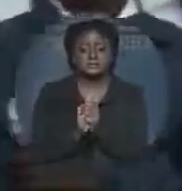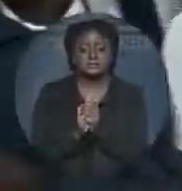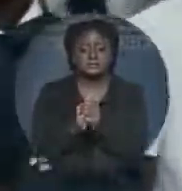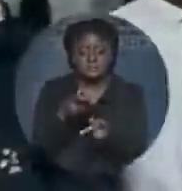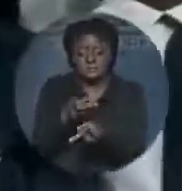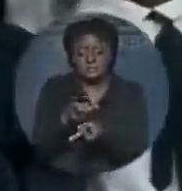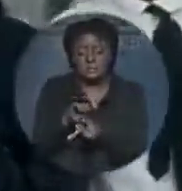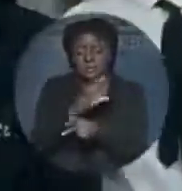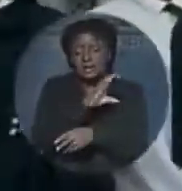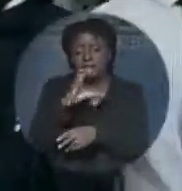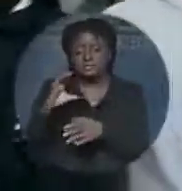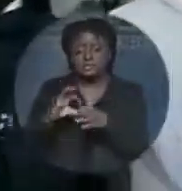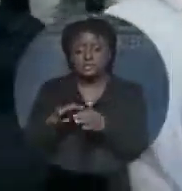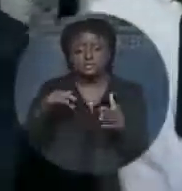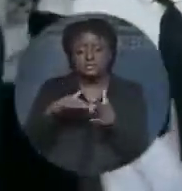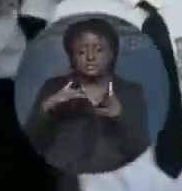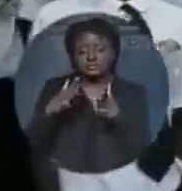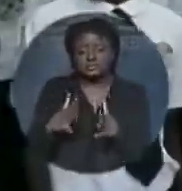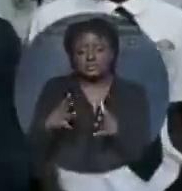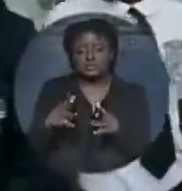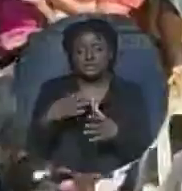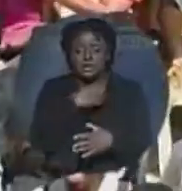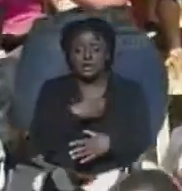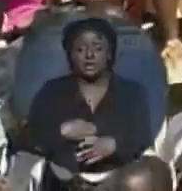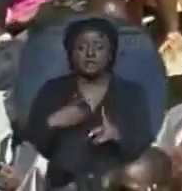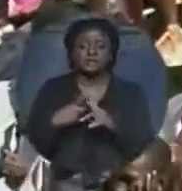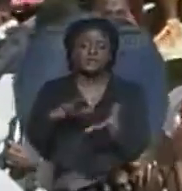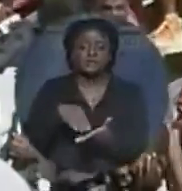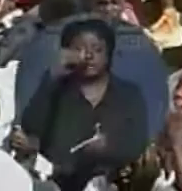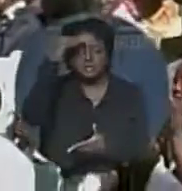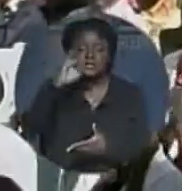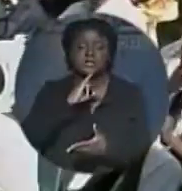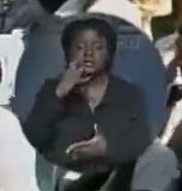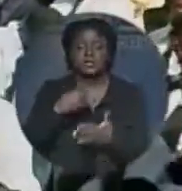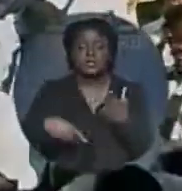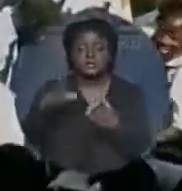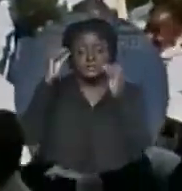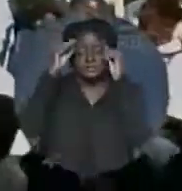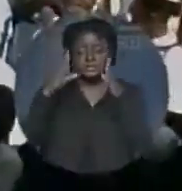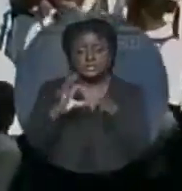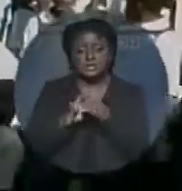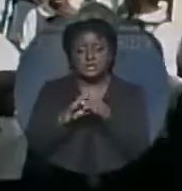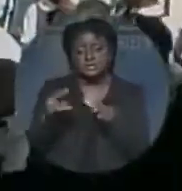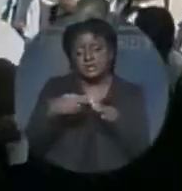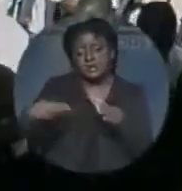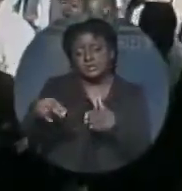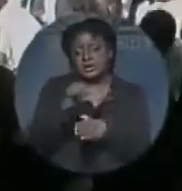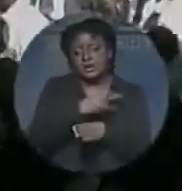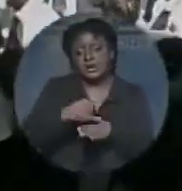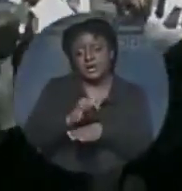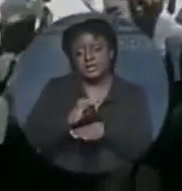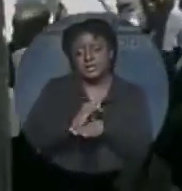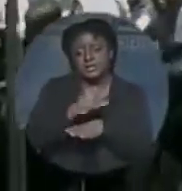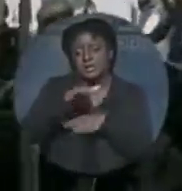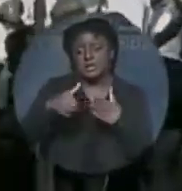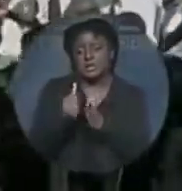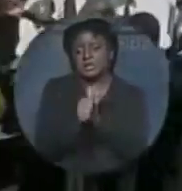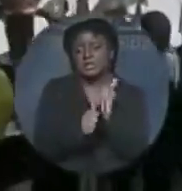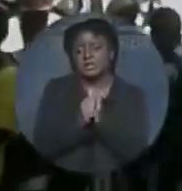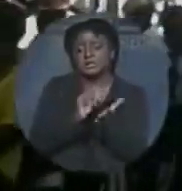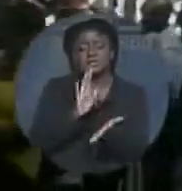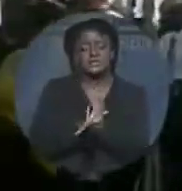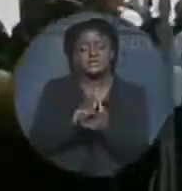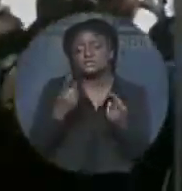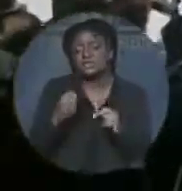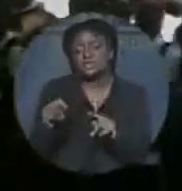Keeping hundreds of students hungry to learn is what teachers at the Harbor Island All-Age School strive to do every day. But the educators say